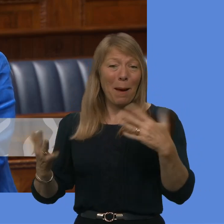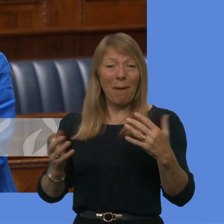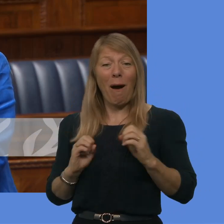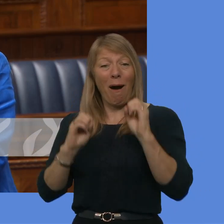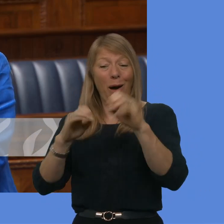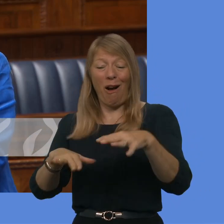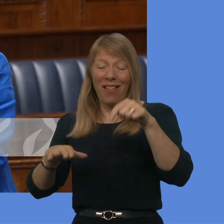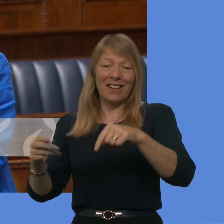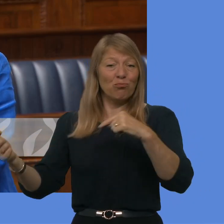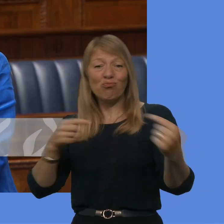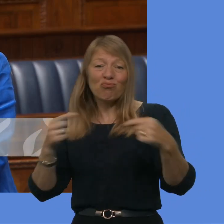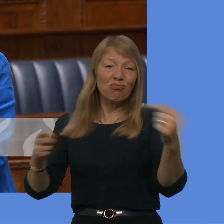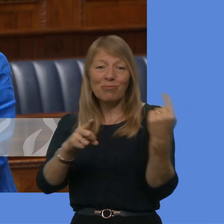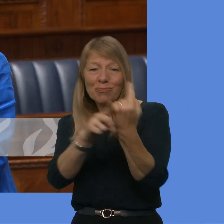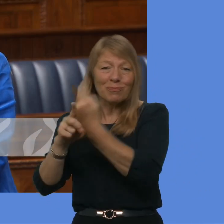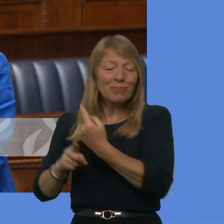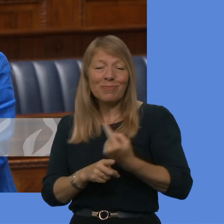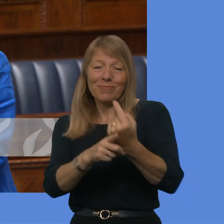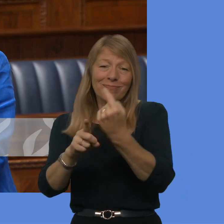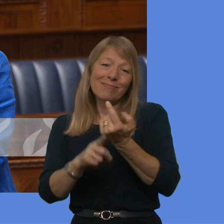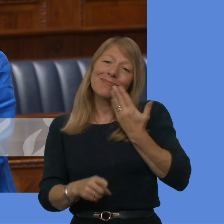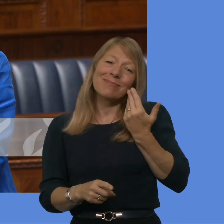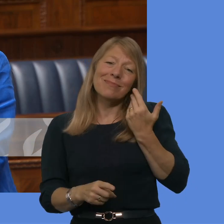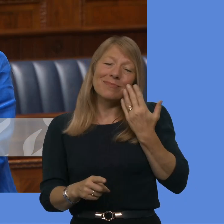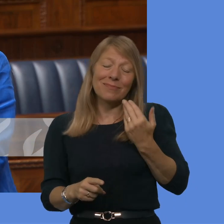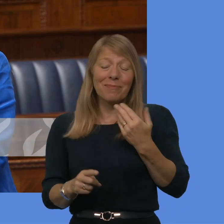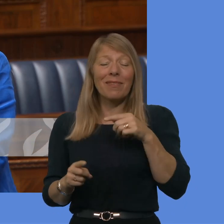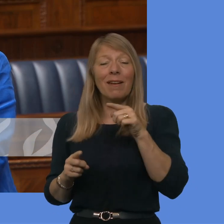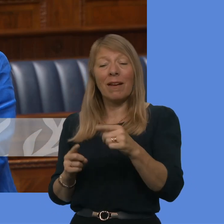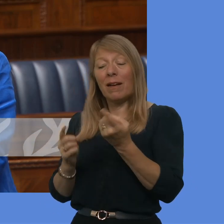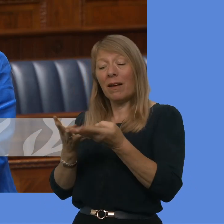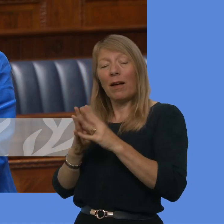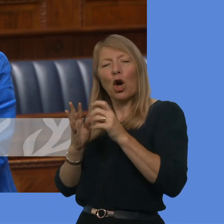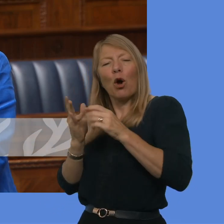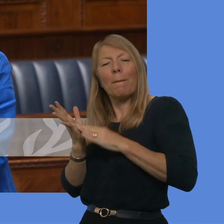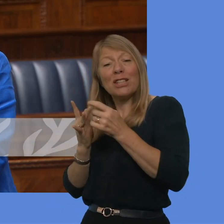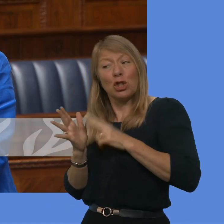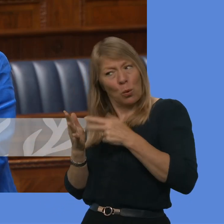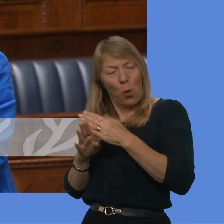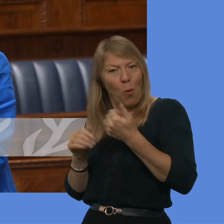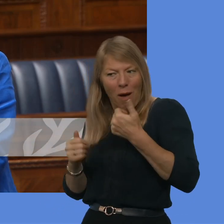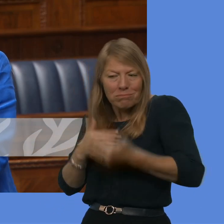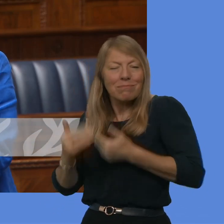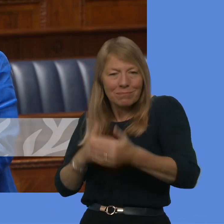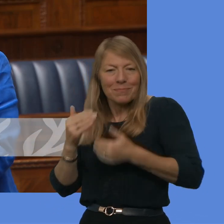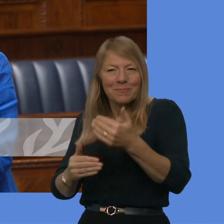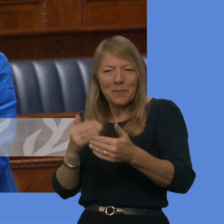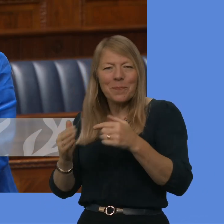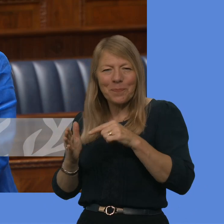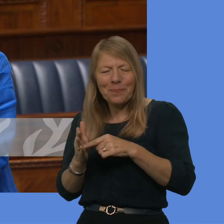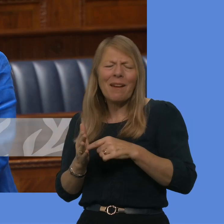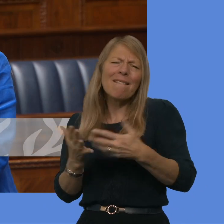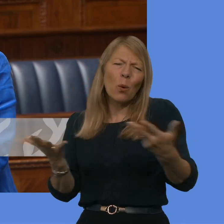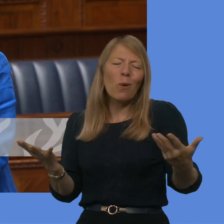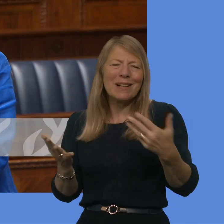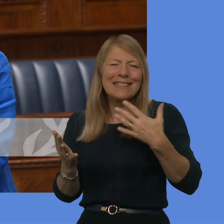important and useful work that has been done by that Commission, and I think that there is an opportune time in terms of the evaluation and review, for example, of Together